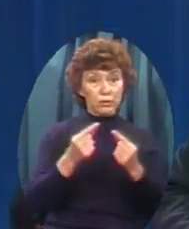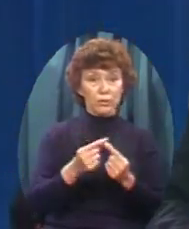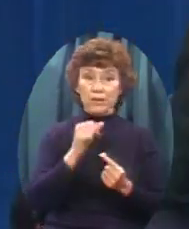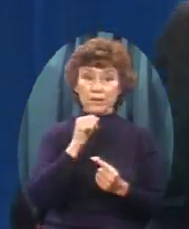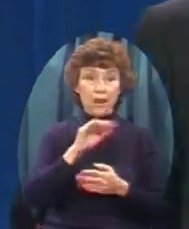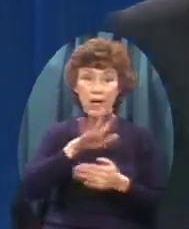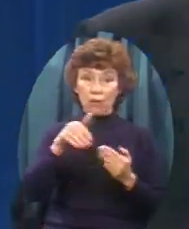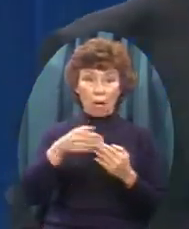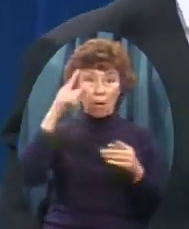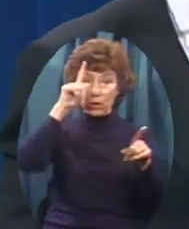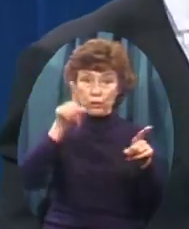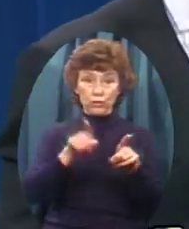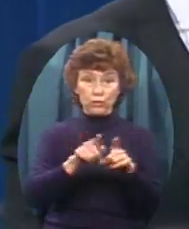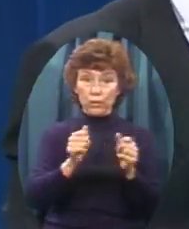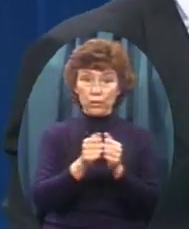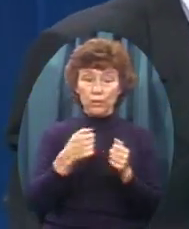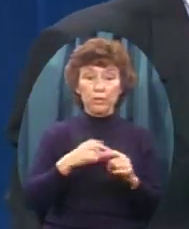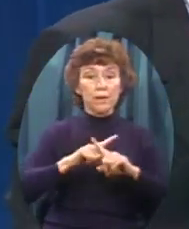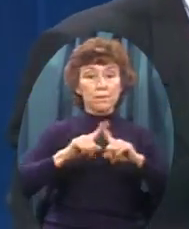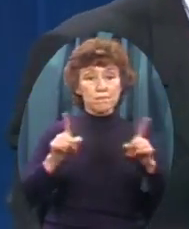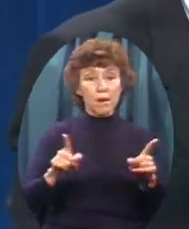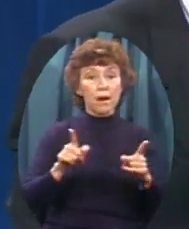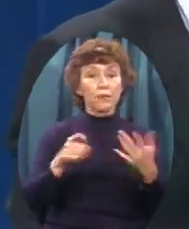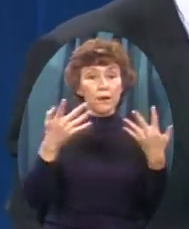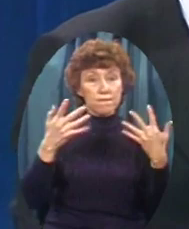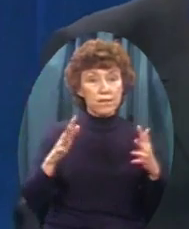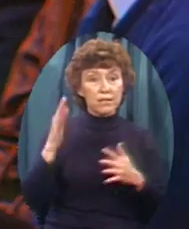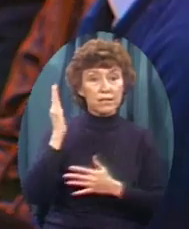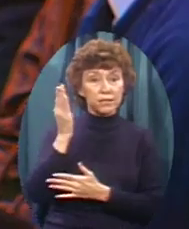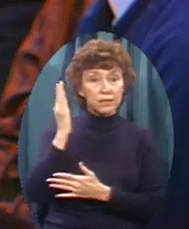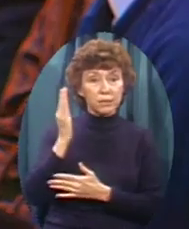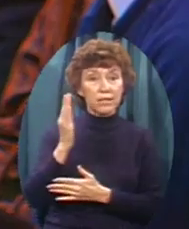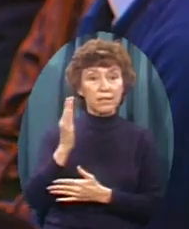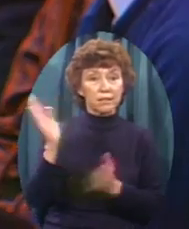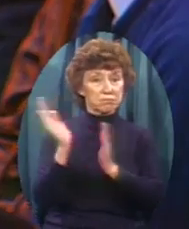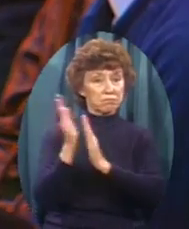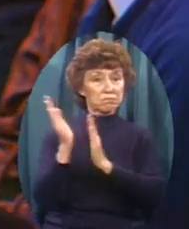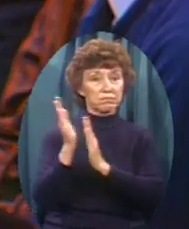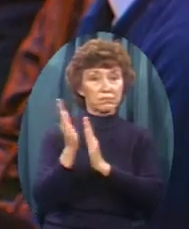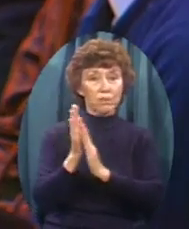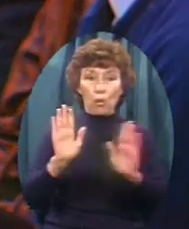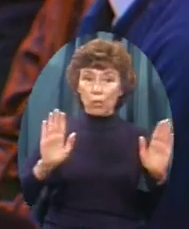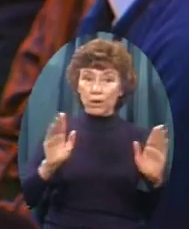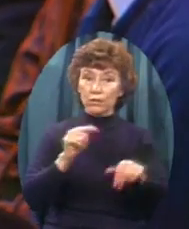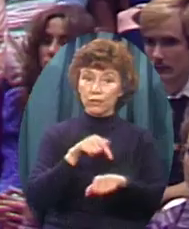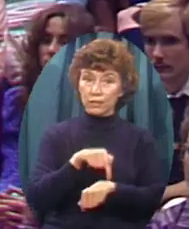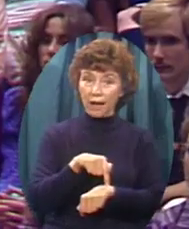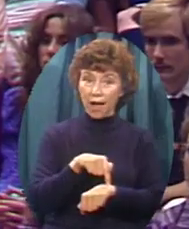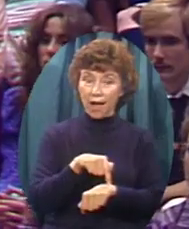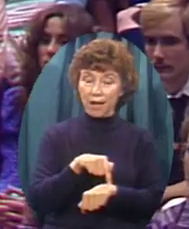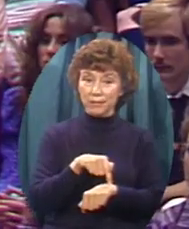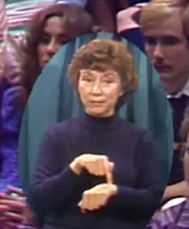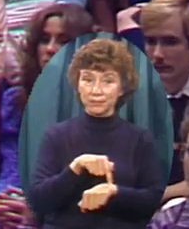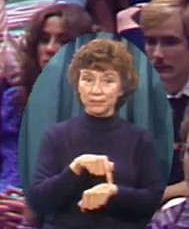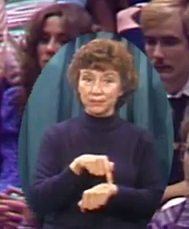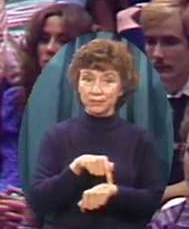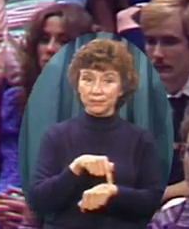the time we ended They were up in the seats Yelling Shouting Applauding We had a tremendous time Great time And